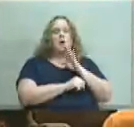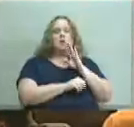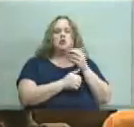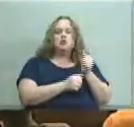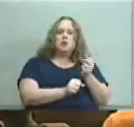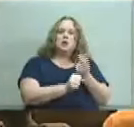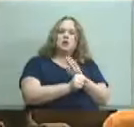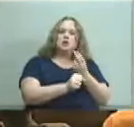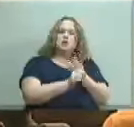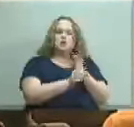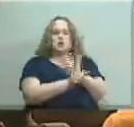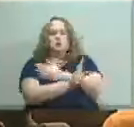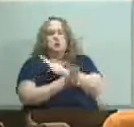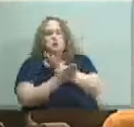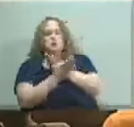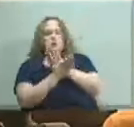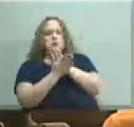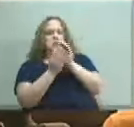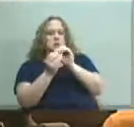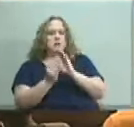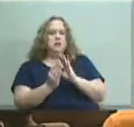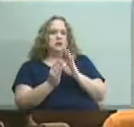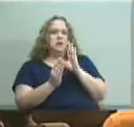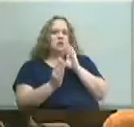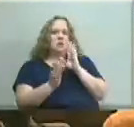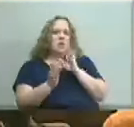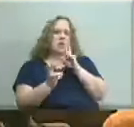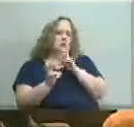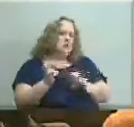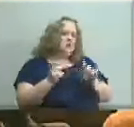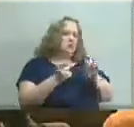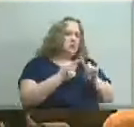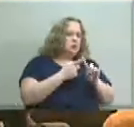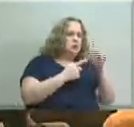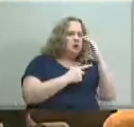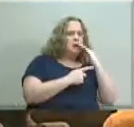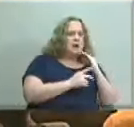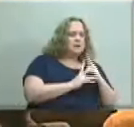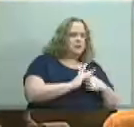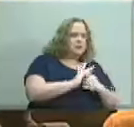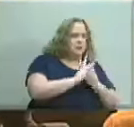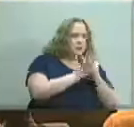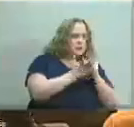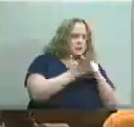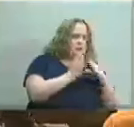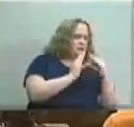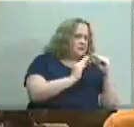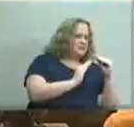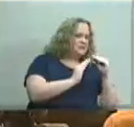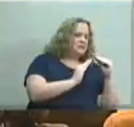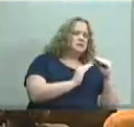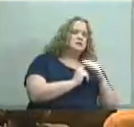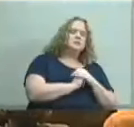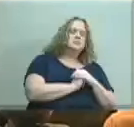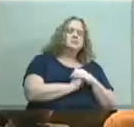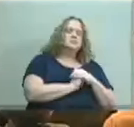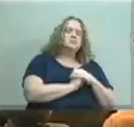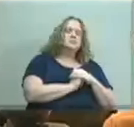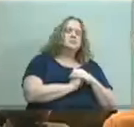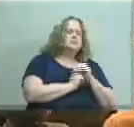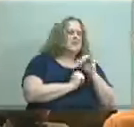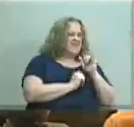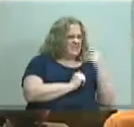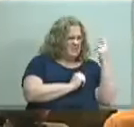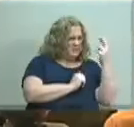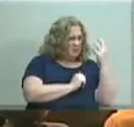our preschool teachers and to serve more head start uh students and appear to be that way to me is there